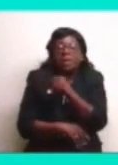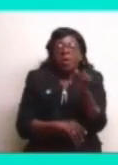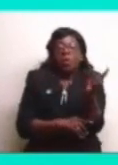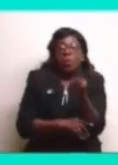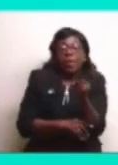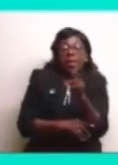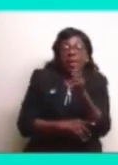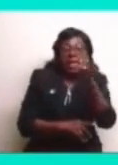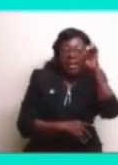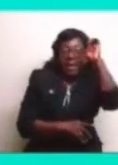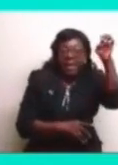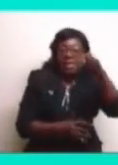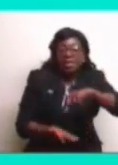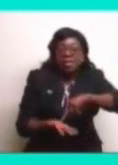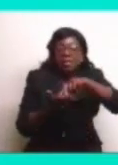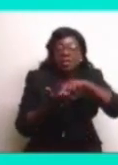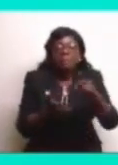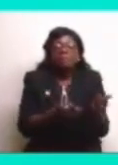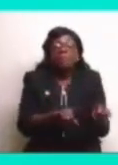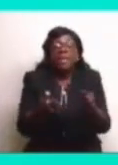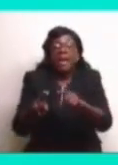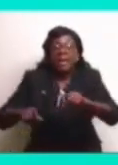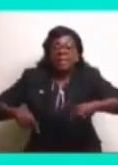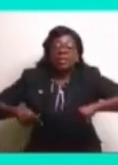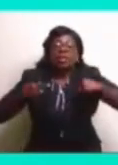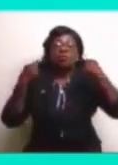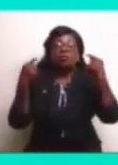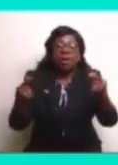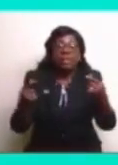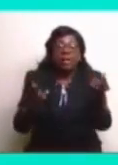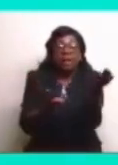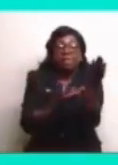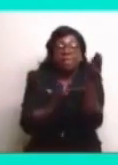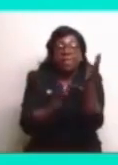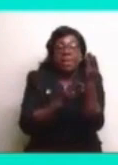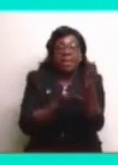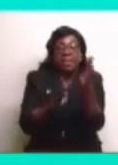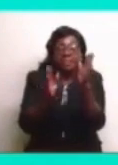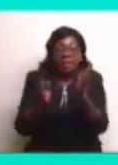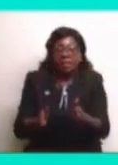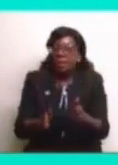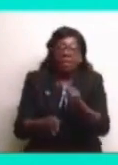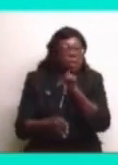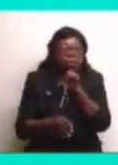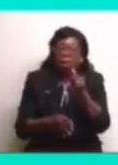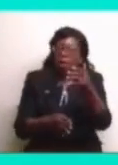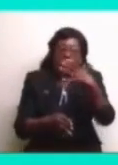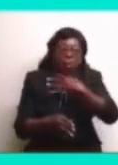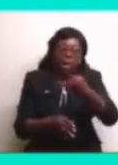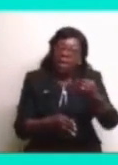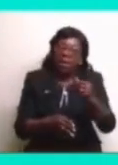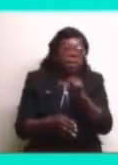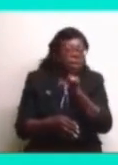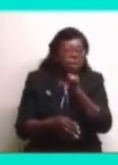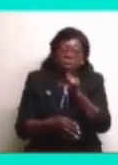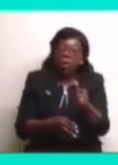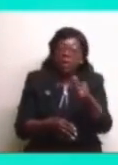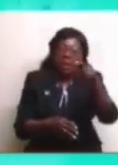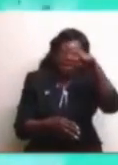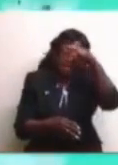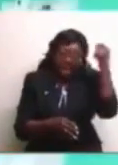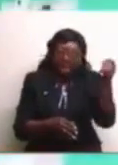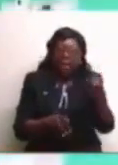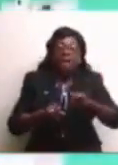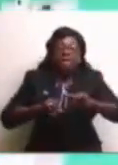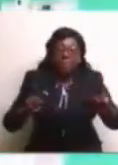as a great Bahamian. He's a great Bahamian. Not a white one, not a black one, but Bahamian. And that supersedes.